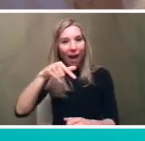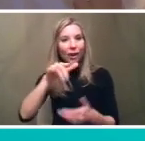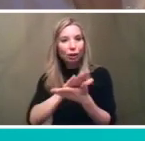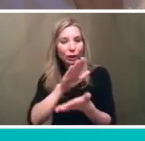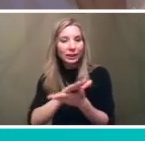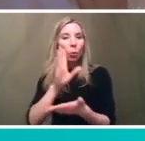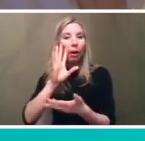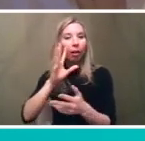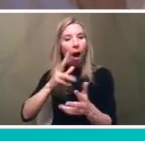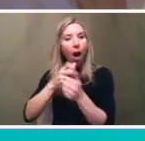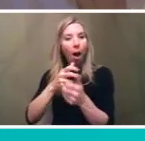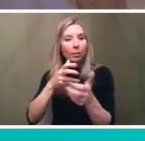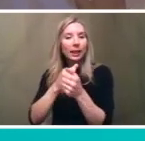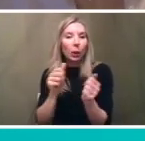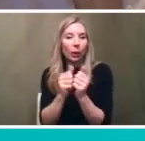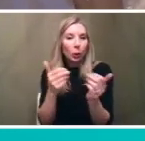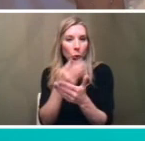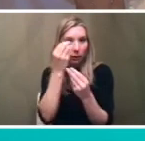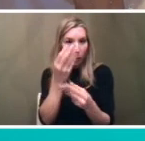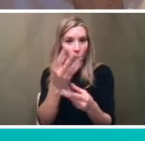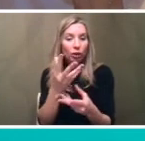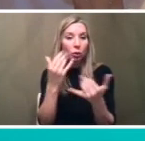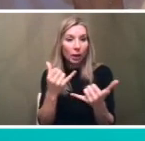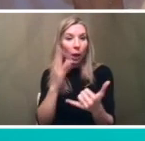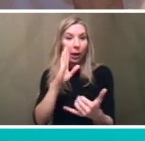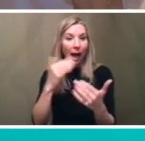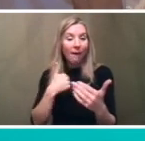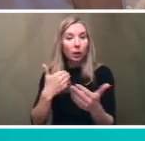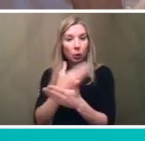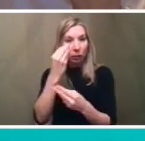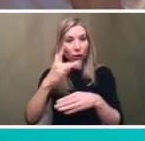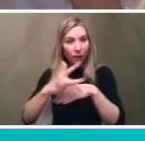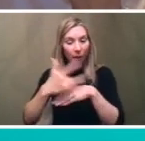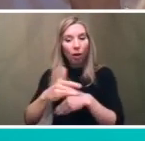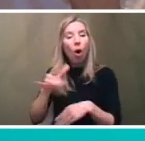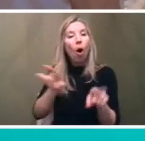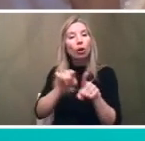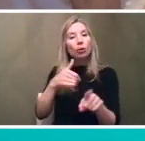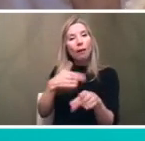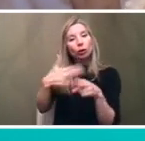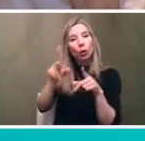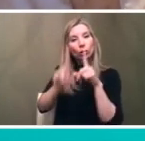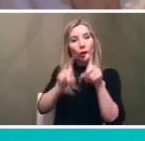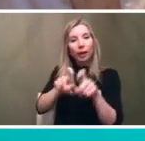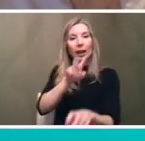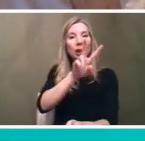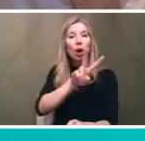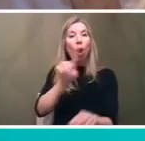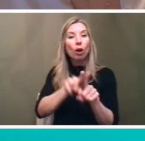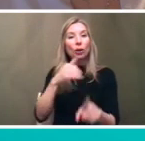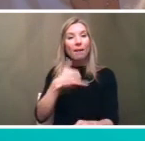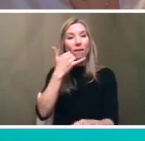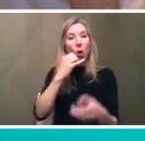us today so that information will be available we also have a short survey on the website we have a telephone number 267-291